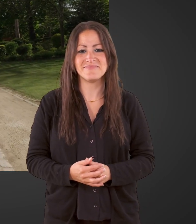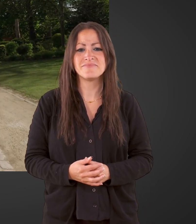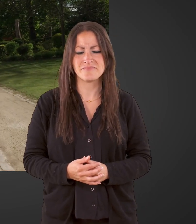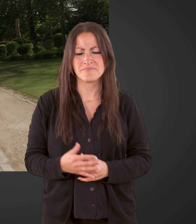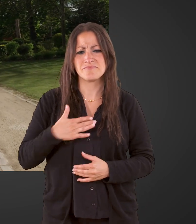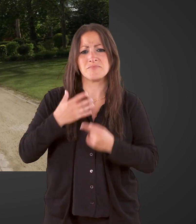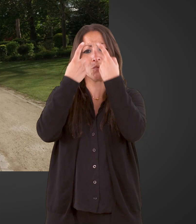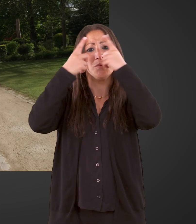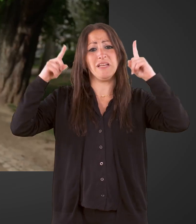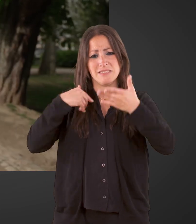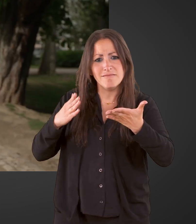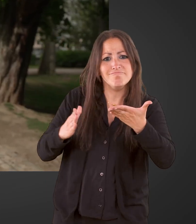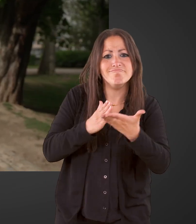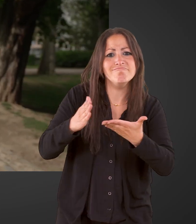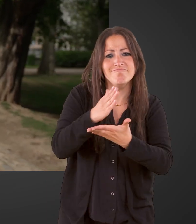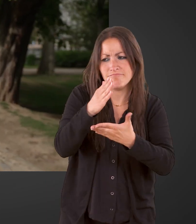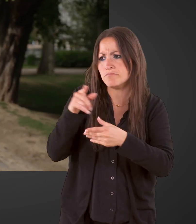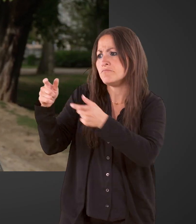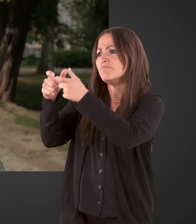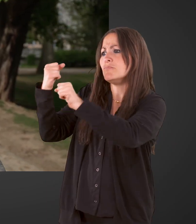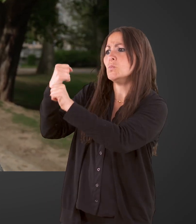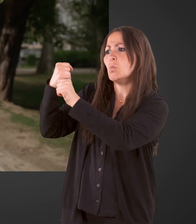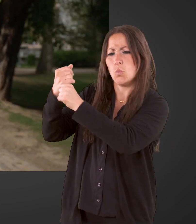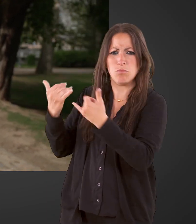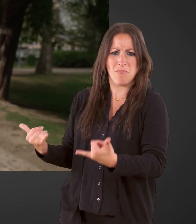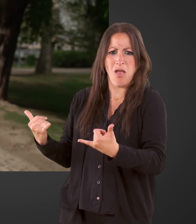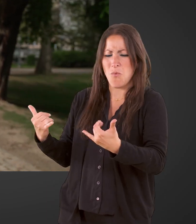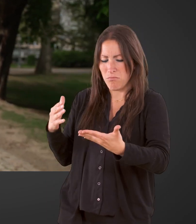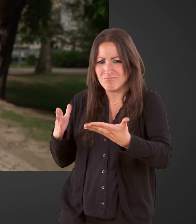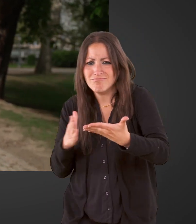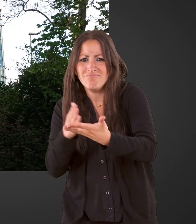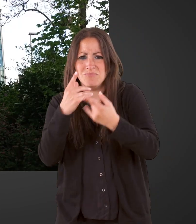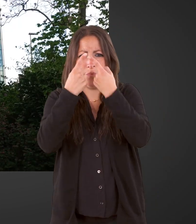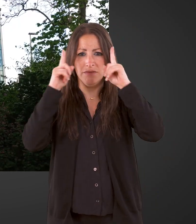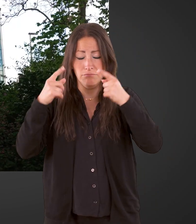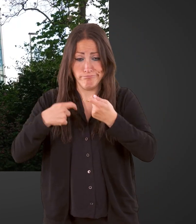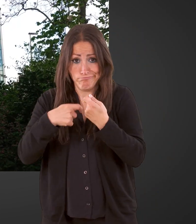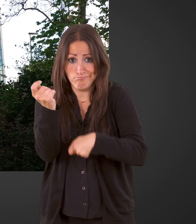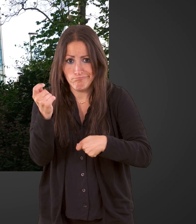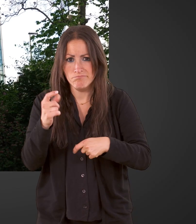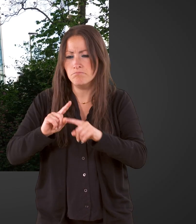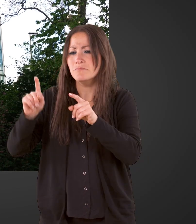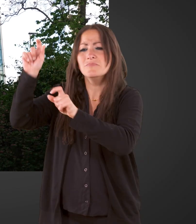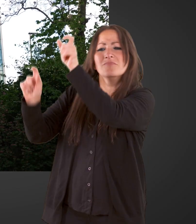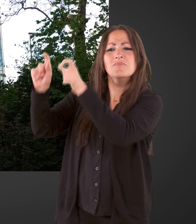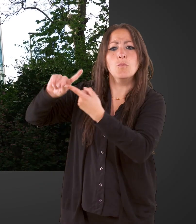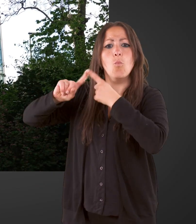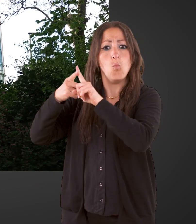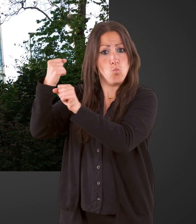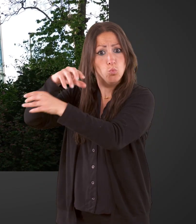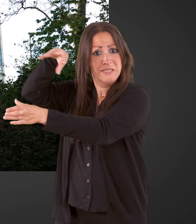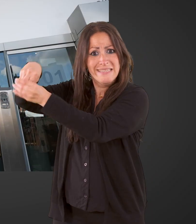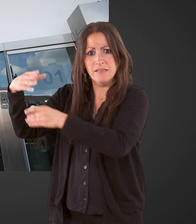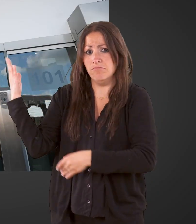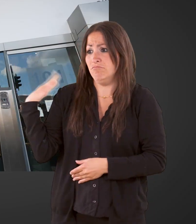I did studies that weren't predestined to work in European institutions, but I had friends who